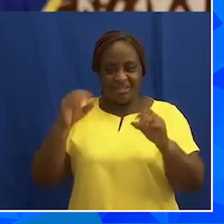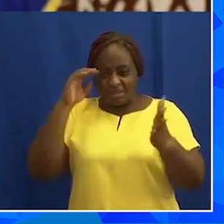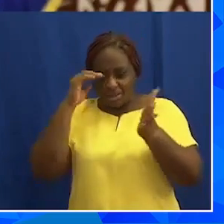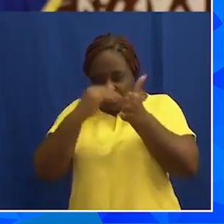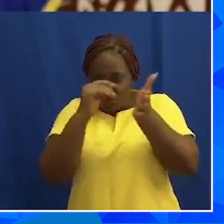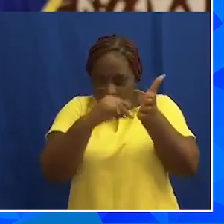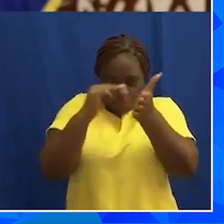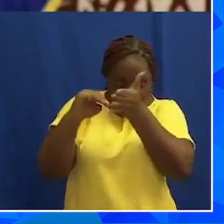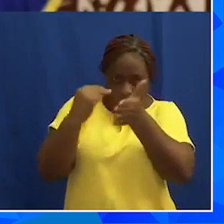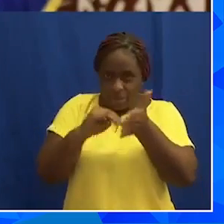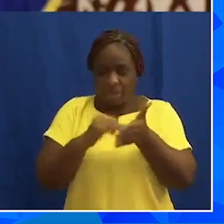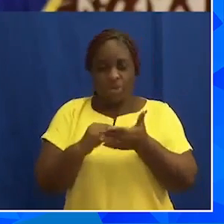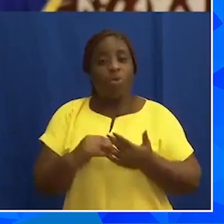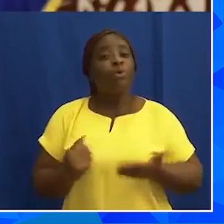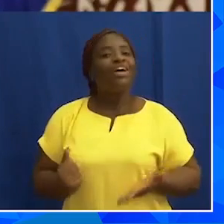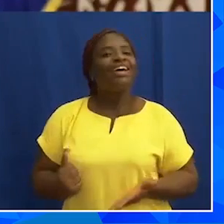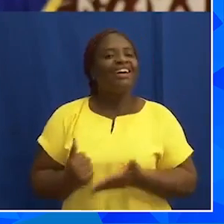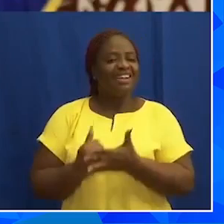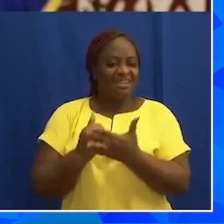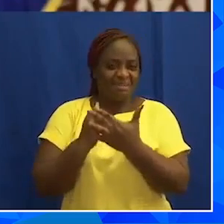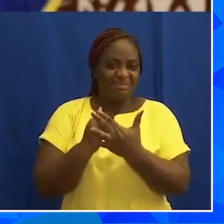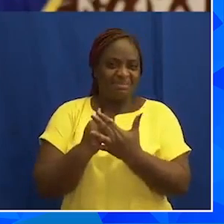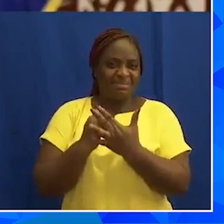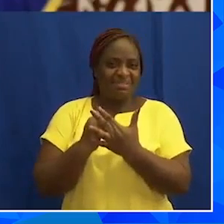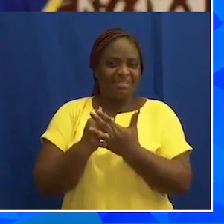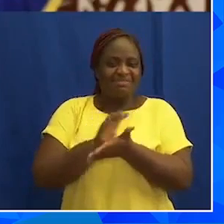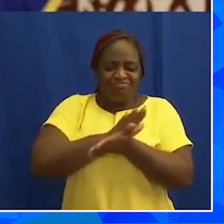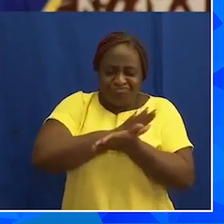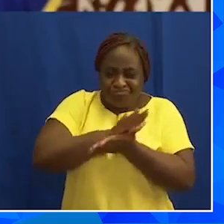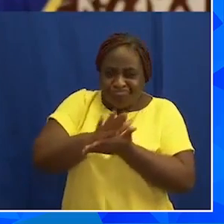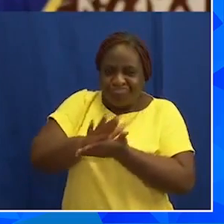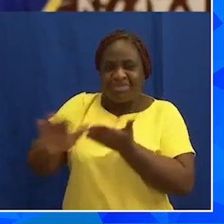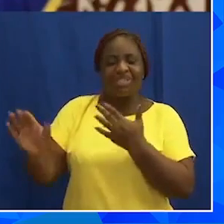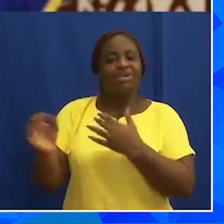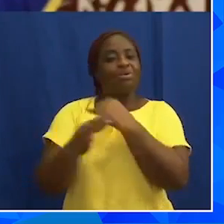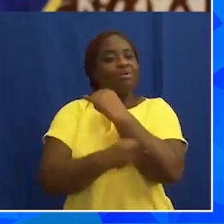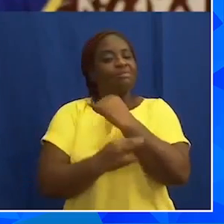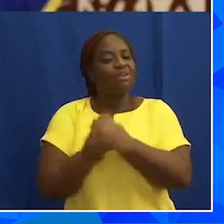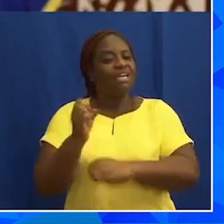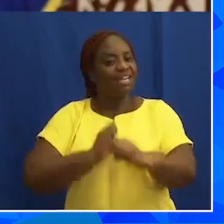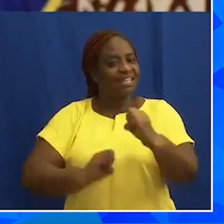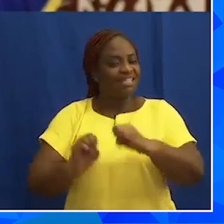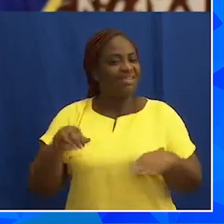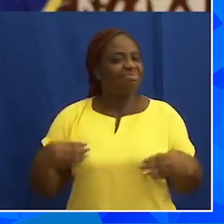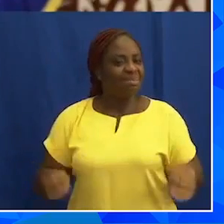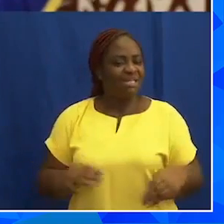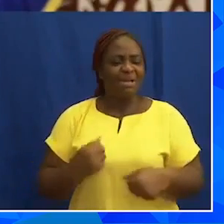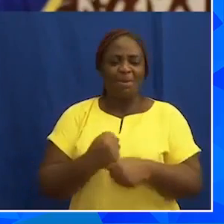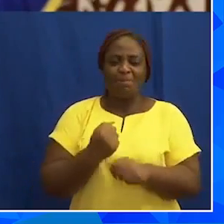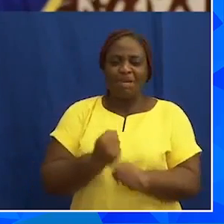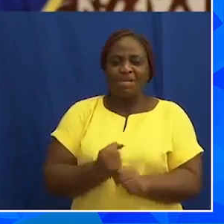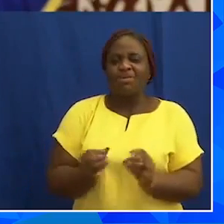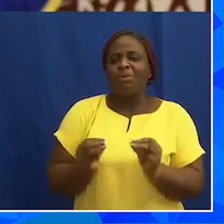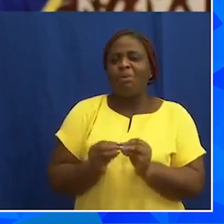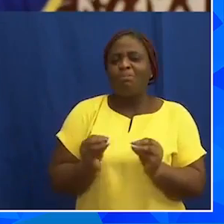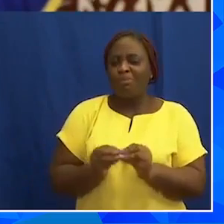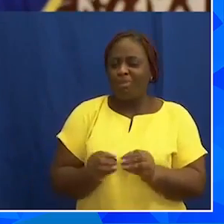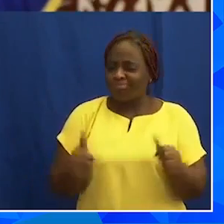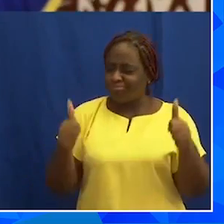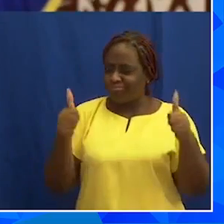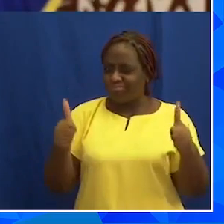we'll go a long way to sanitize our foreign exchange market and make it more resilient